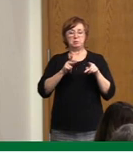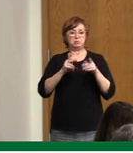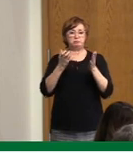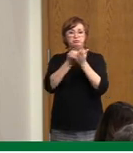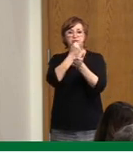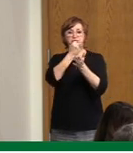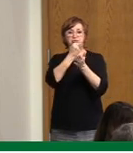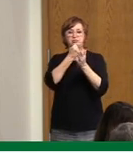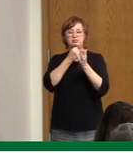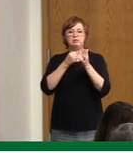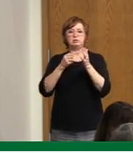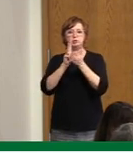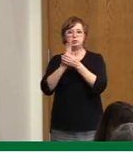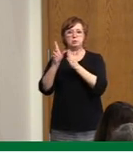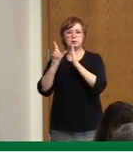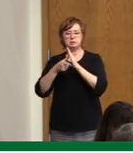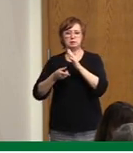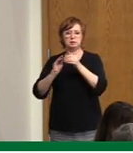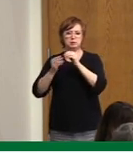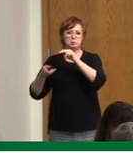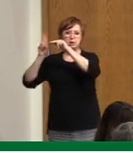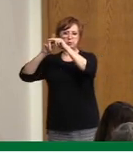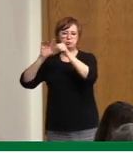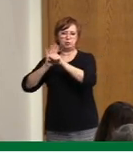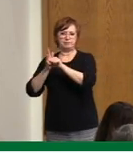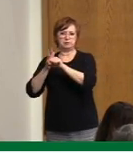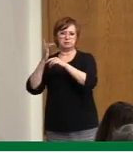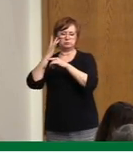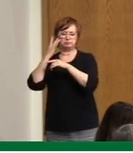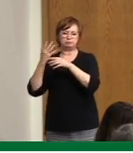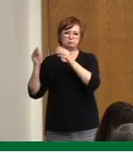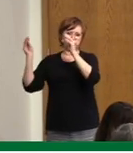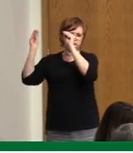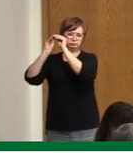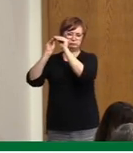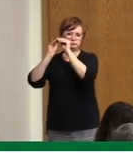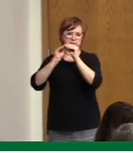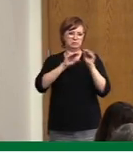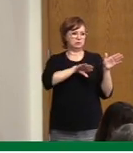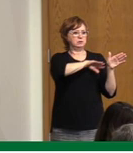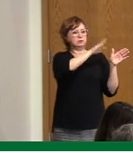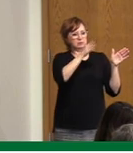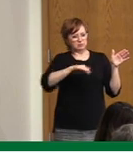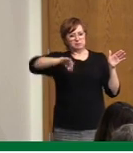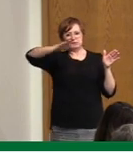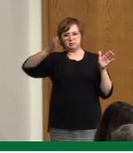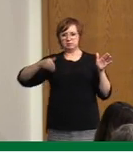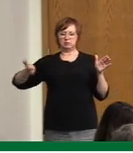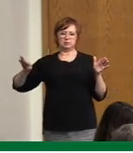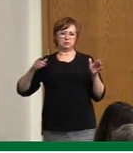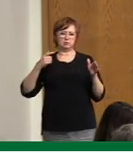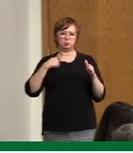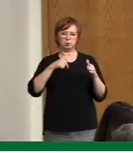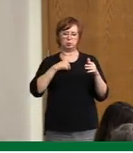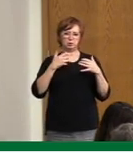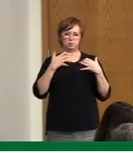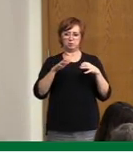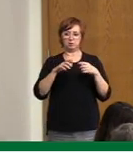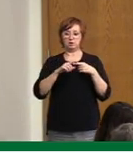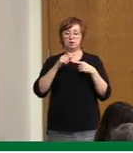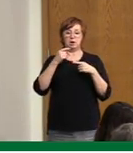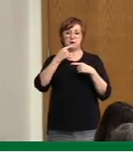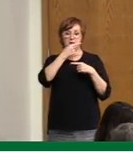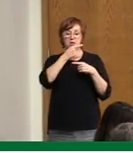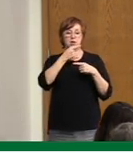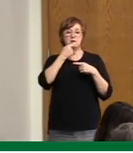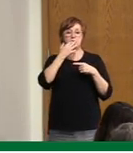case numbers go to an unsustainable level. And then if you put restrictions, they go down. But then as soon as you relax a bit, they go up again. And that's really the orange area